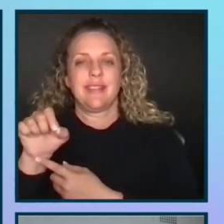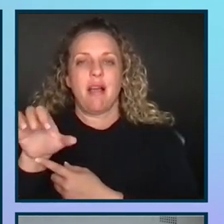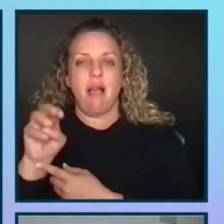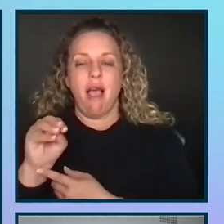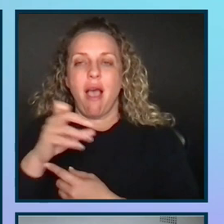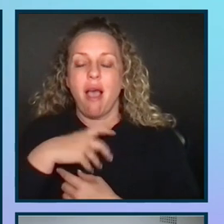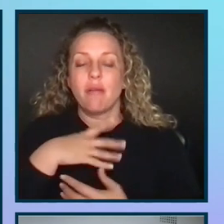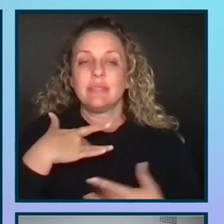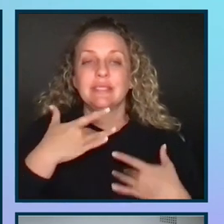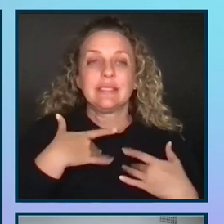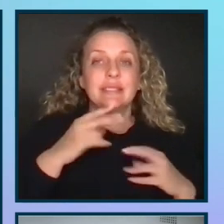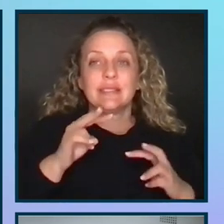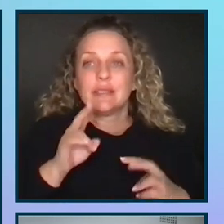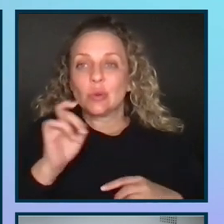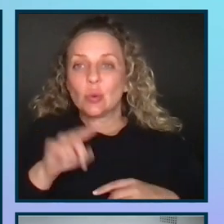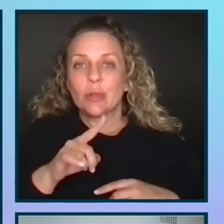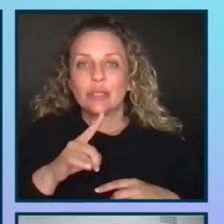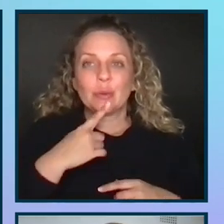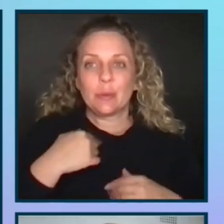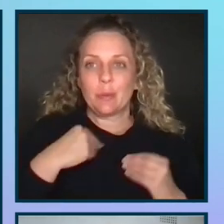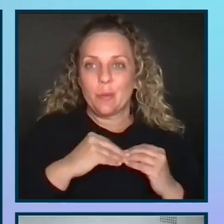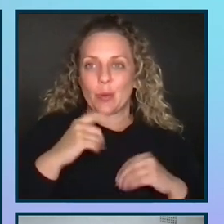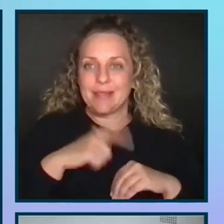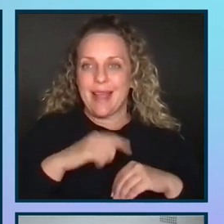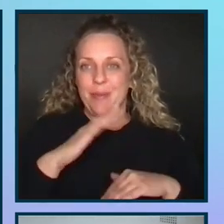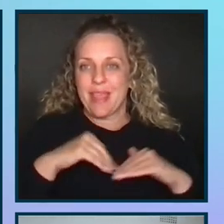questions. There's more time than I expected, which is great.